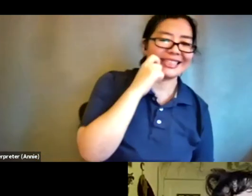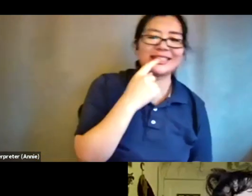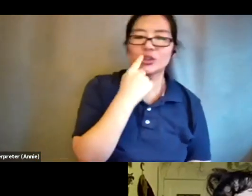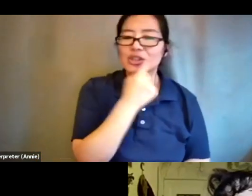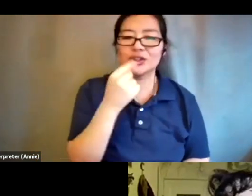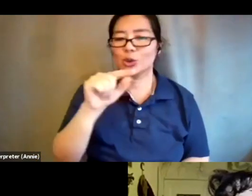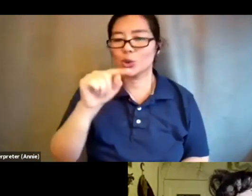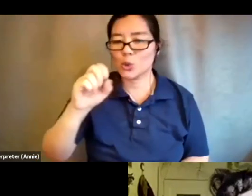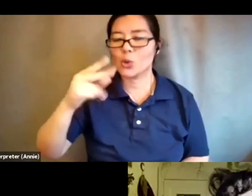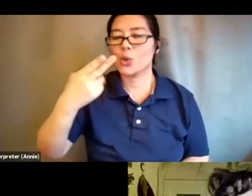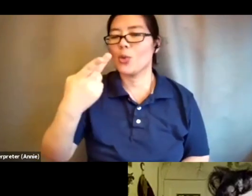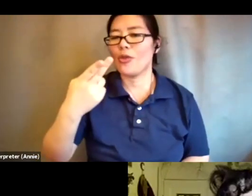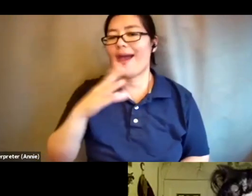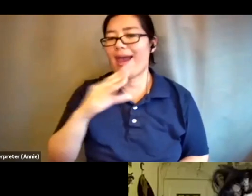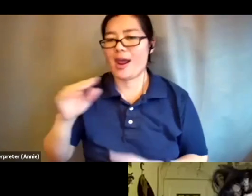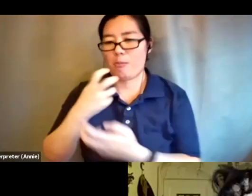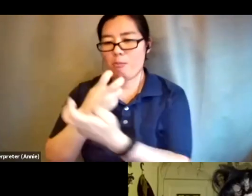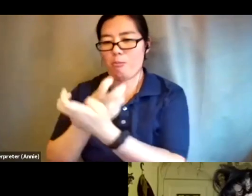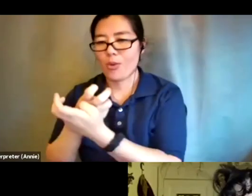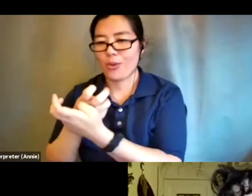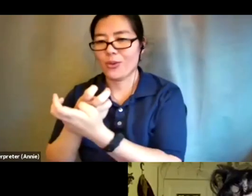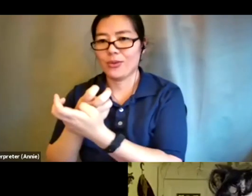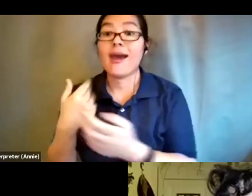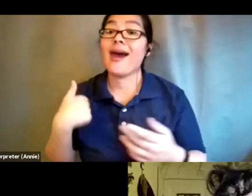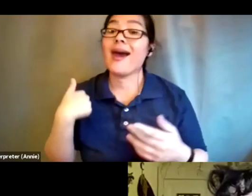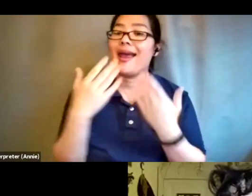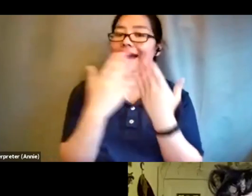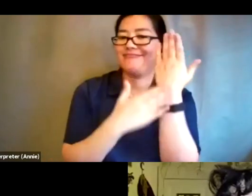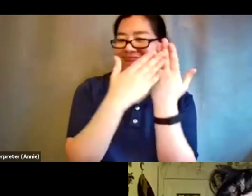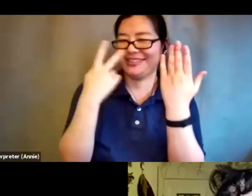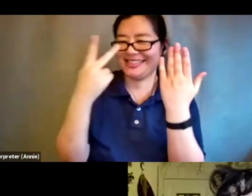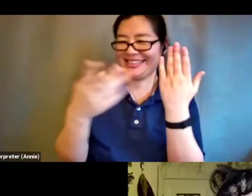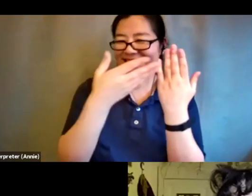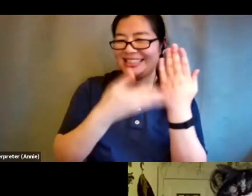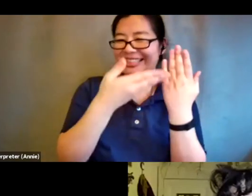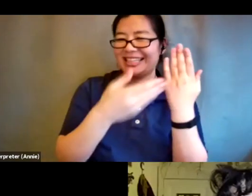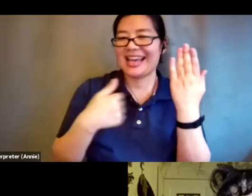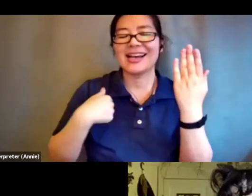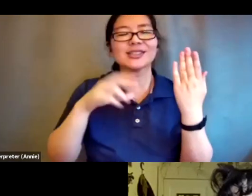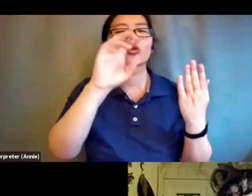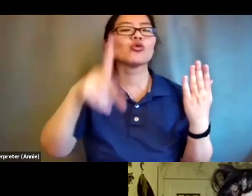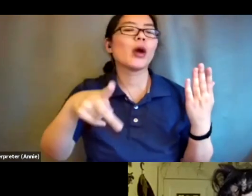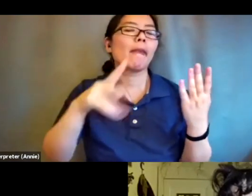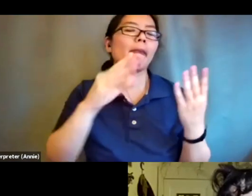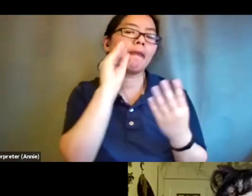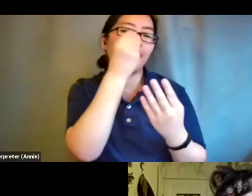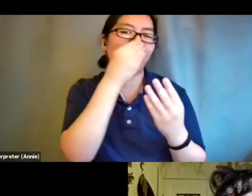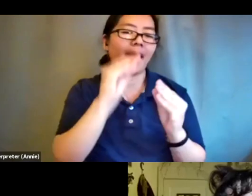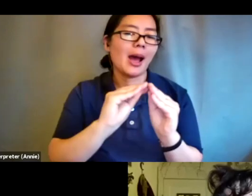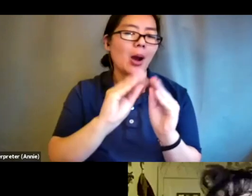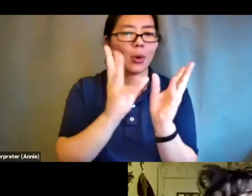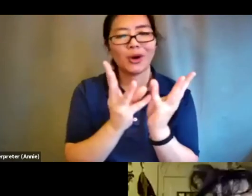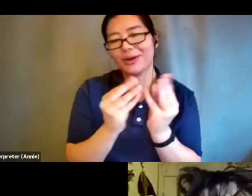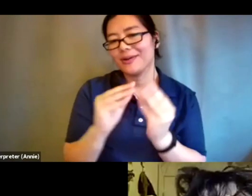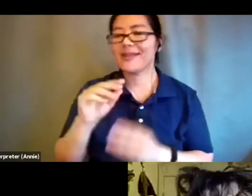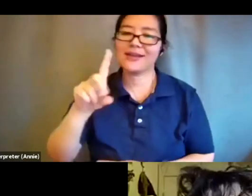our people and it's got um like a what I call a crip flower it's like a dahlia that grew in a